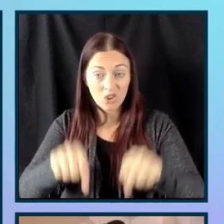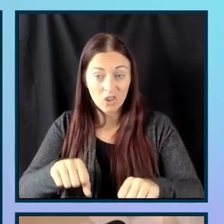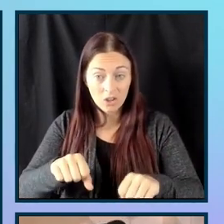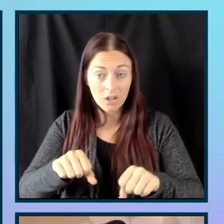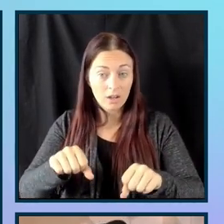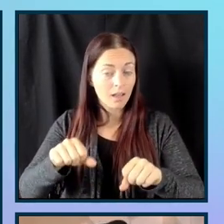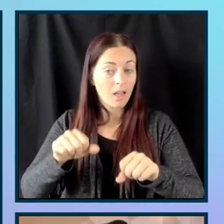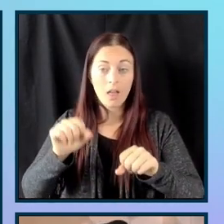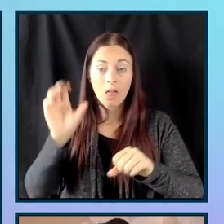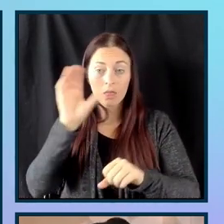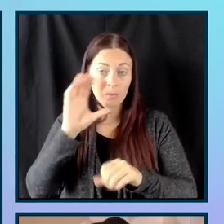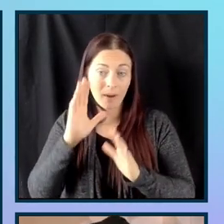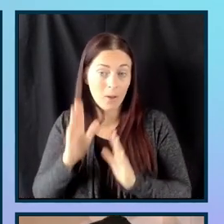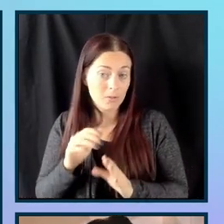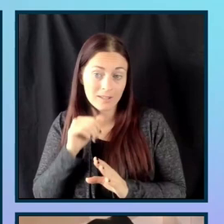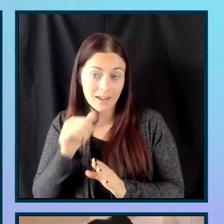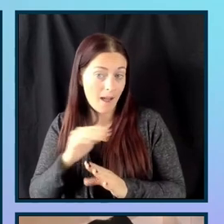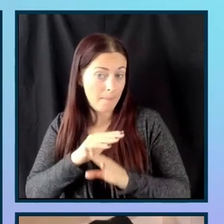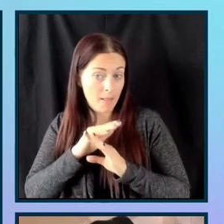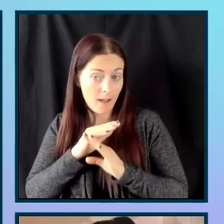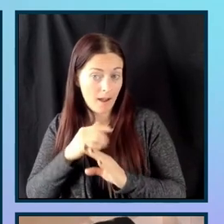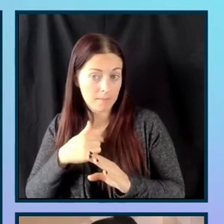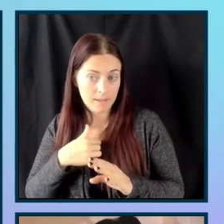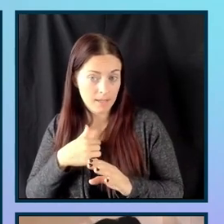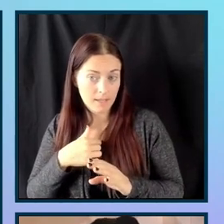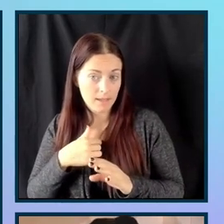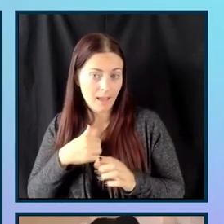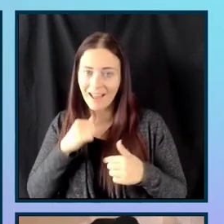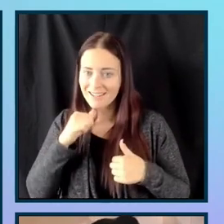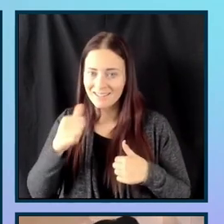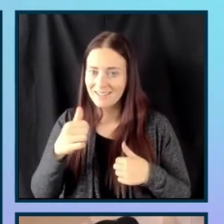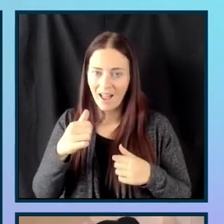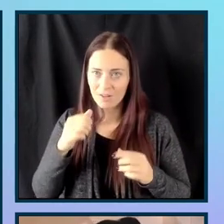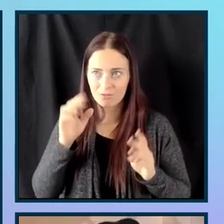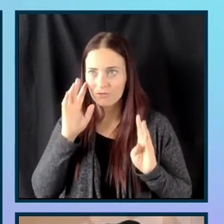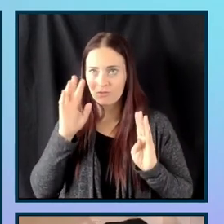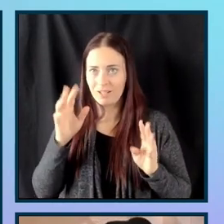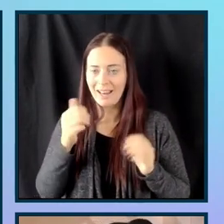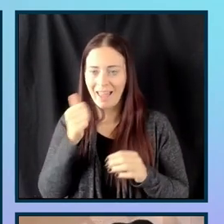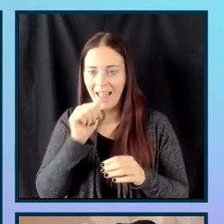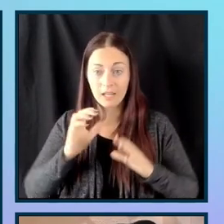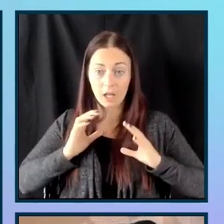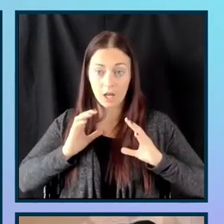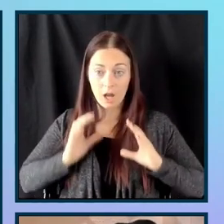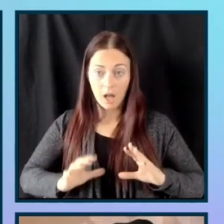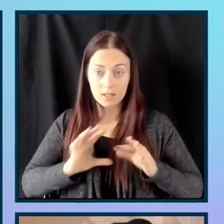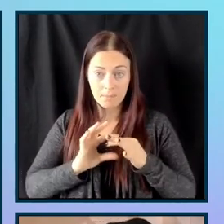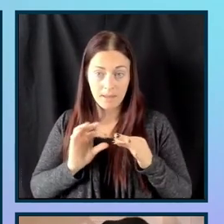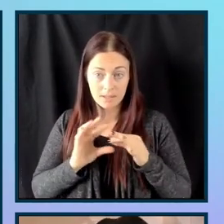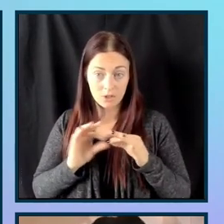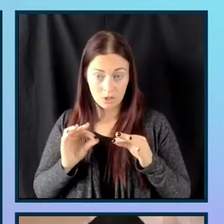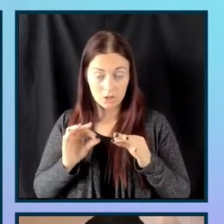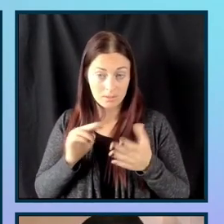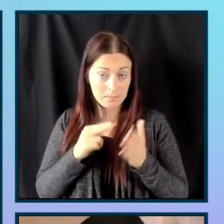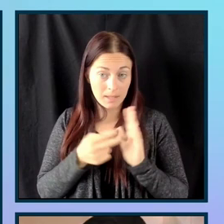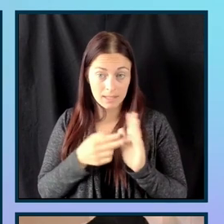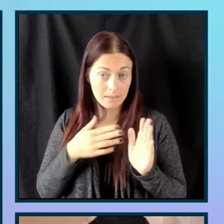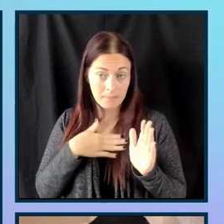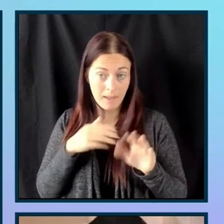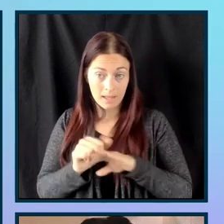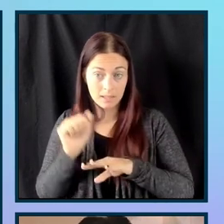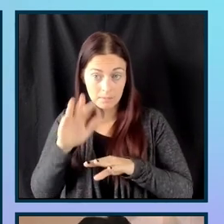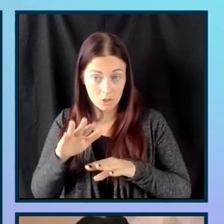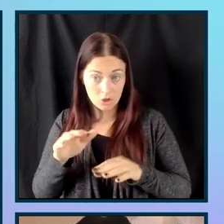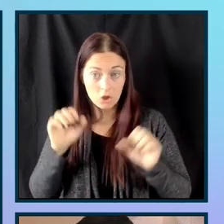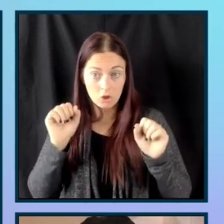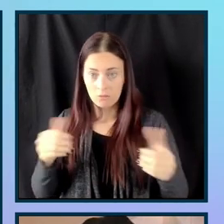didn't block me. And then I, because I haven't created any custom messaging, it did allow that kind of submission to go through. So, that is kind